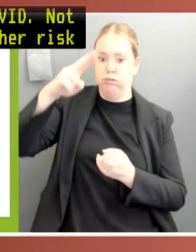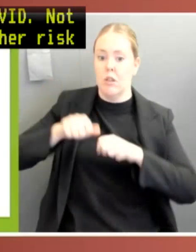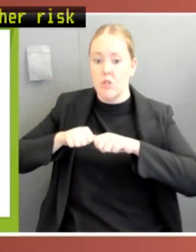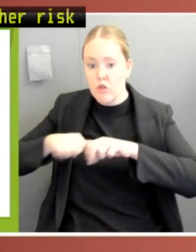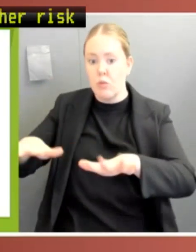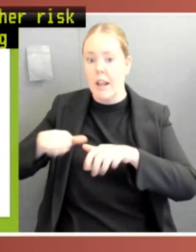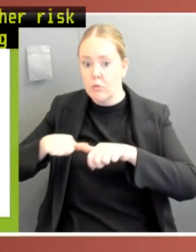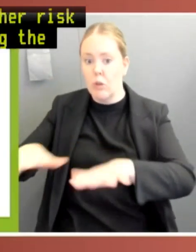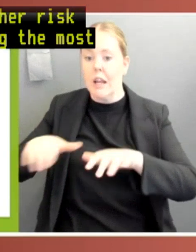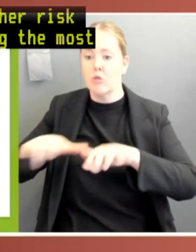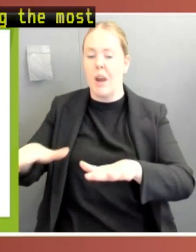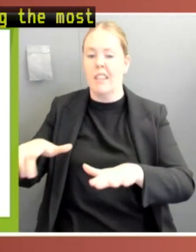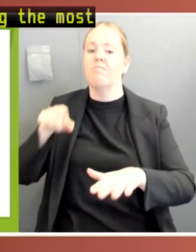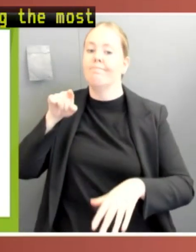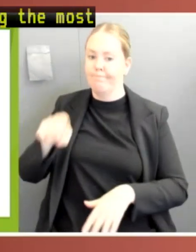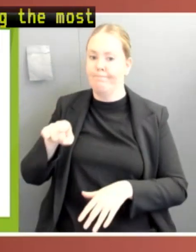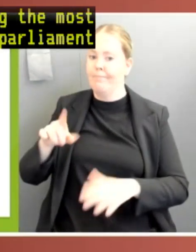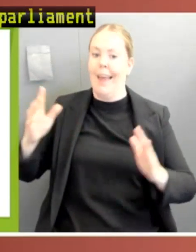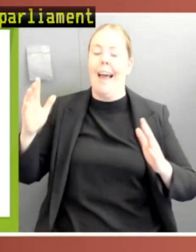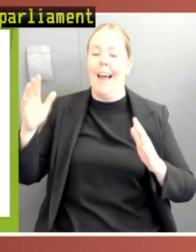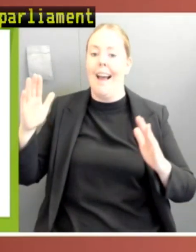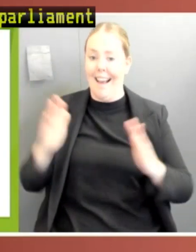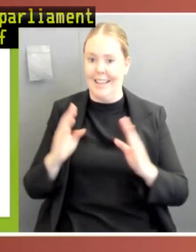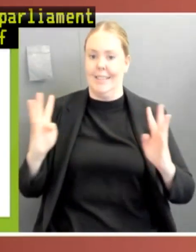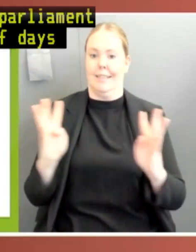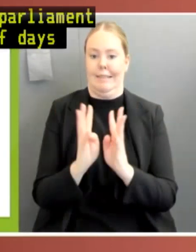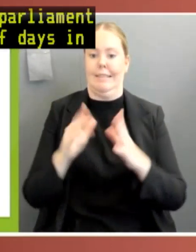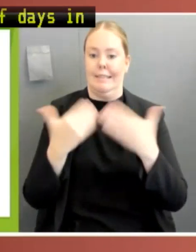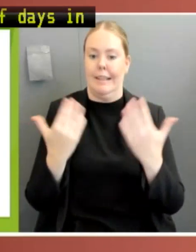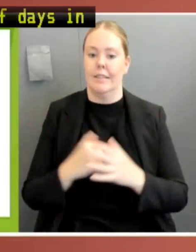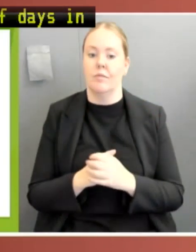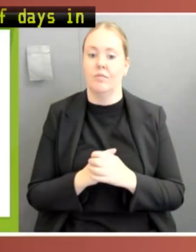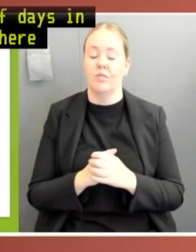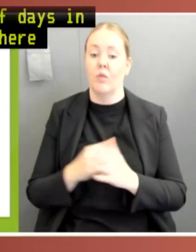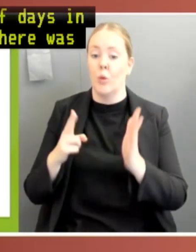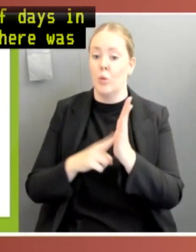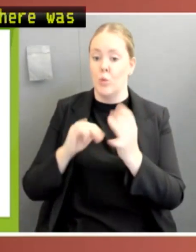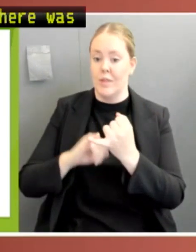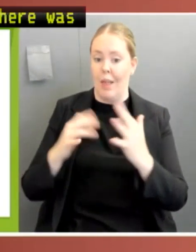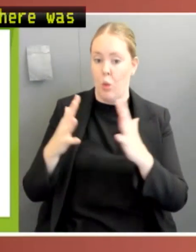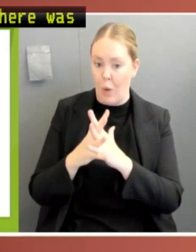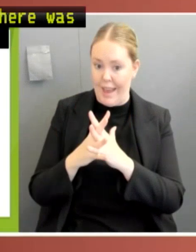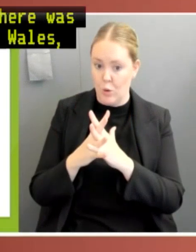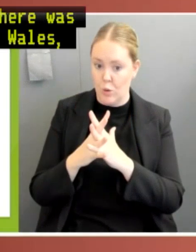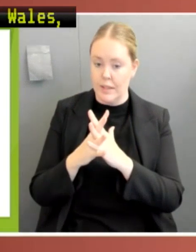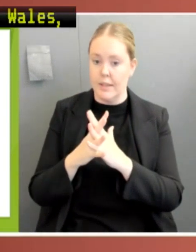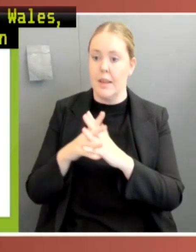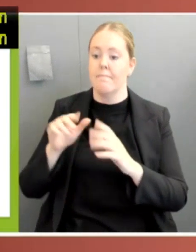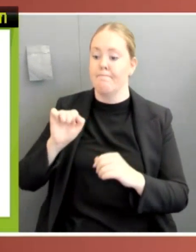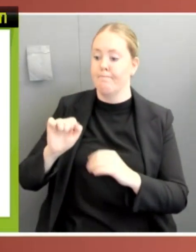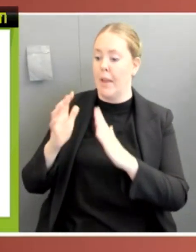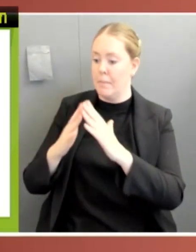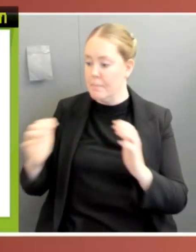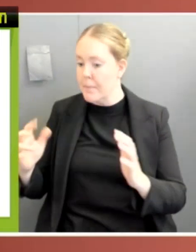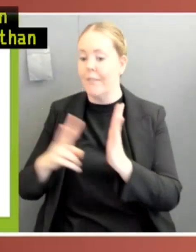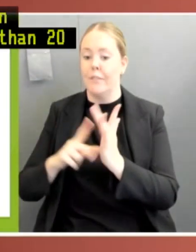But the experience there was far from unique. New South Wales, Commonwealth and Victorian parliaments all lost more than 20 days across both houses of parliament.